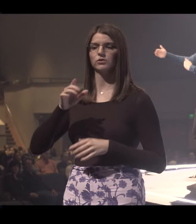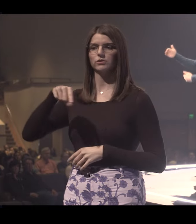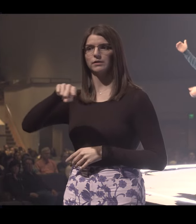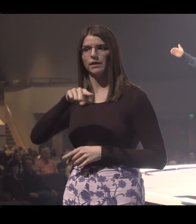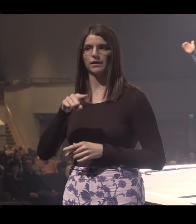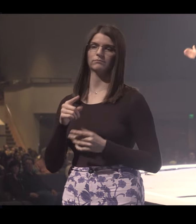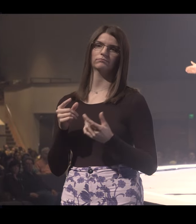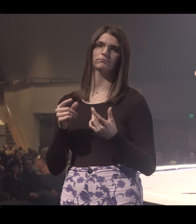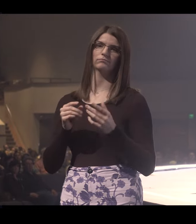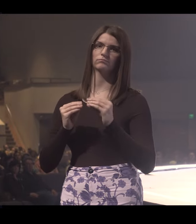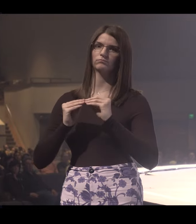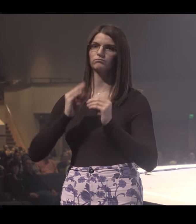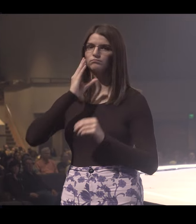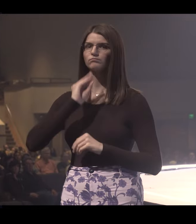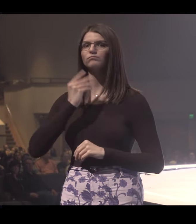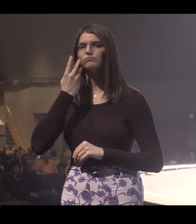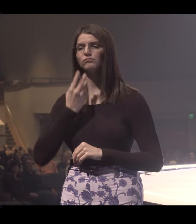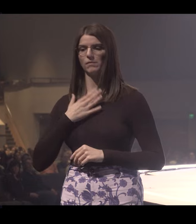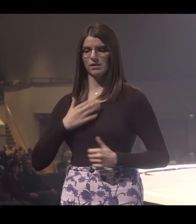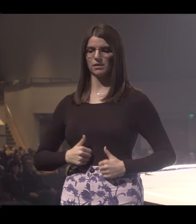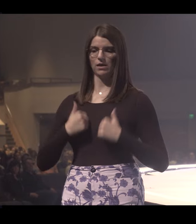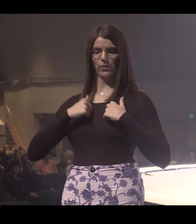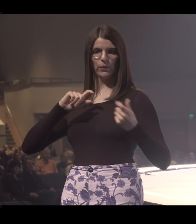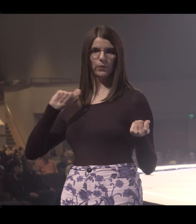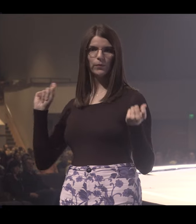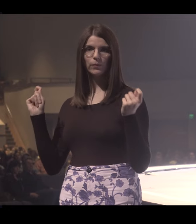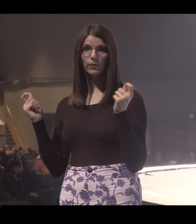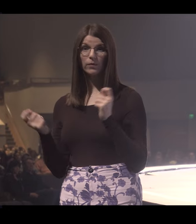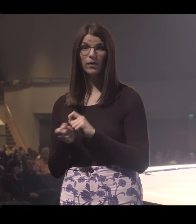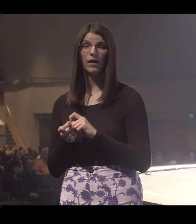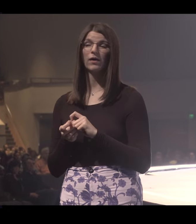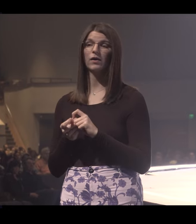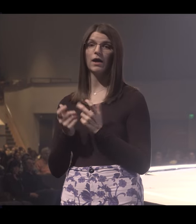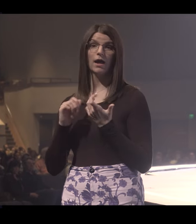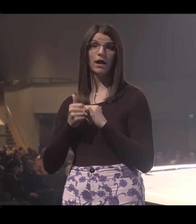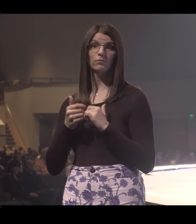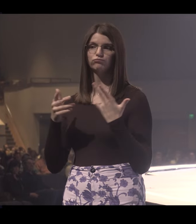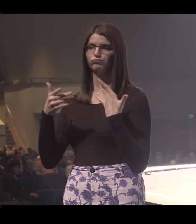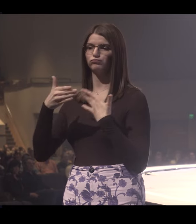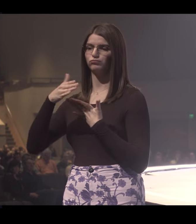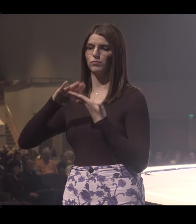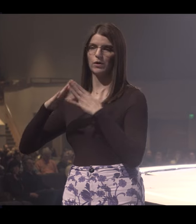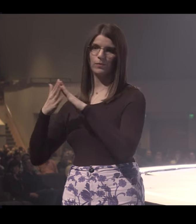further along than I was, and it changed my life. It all happened in the context of community.